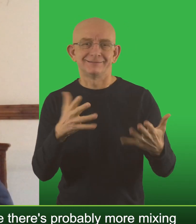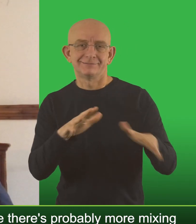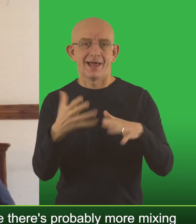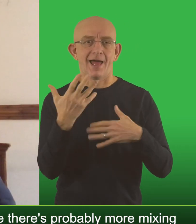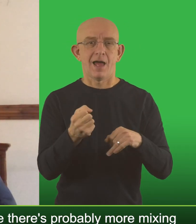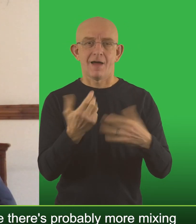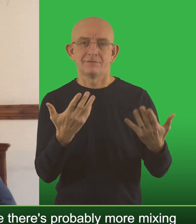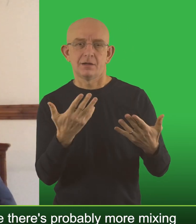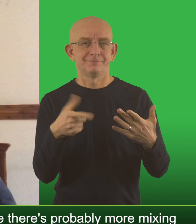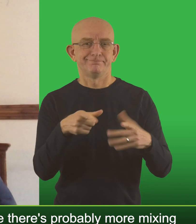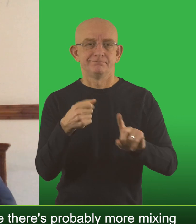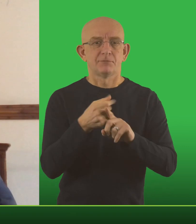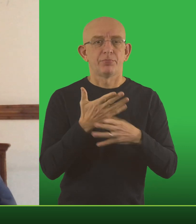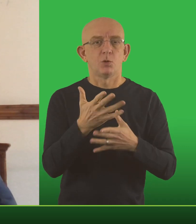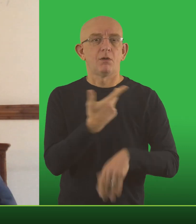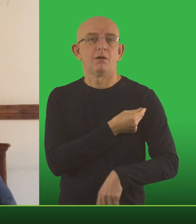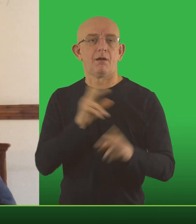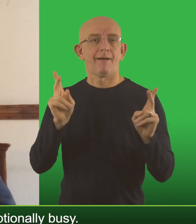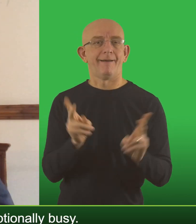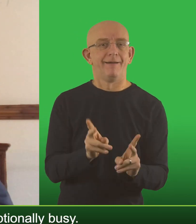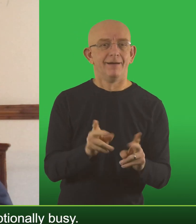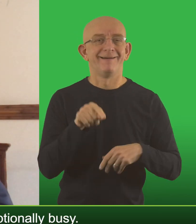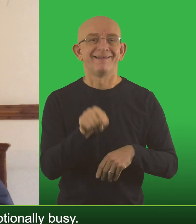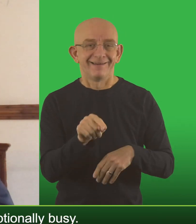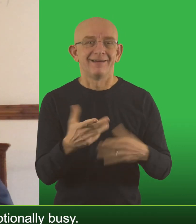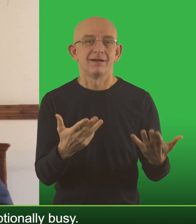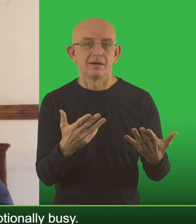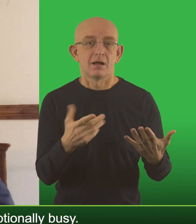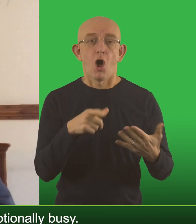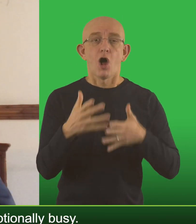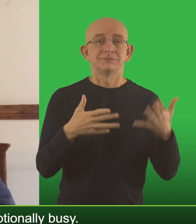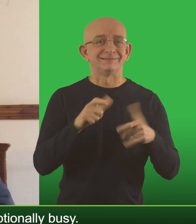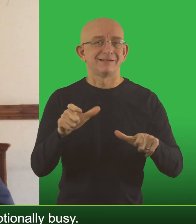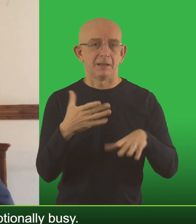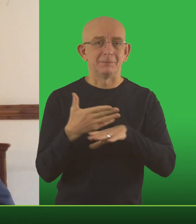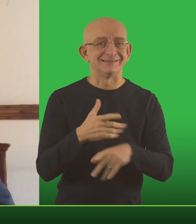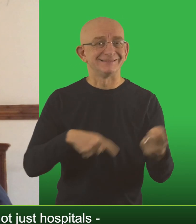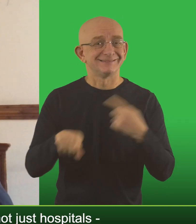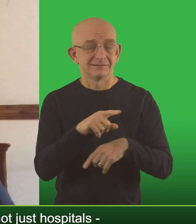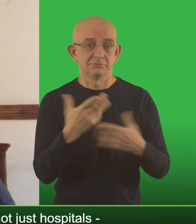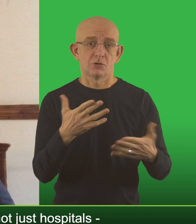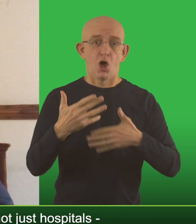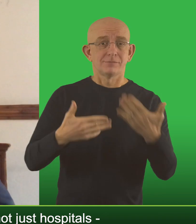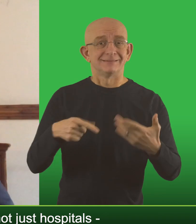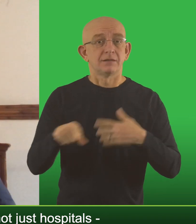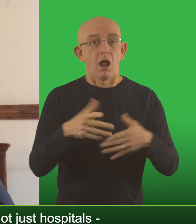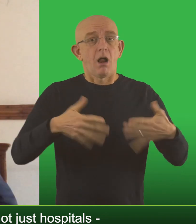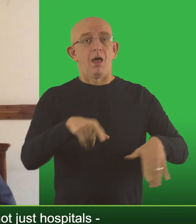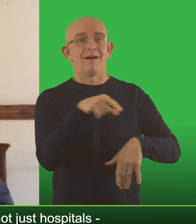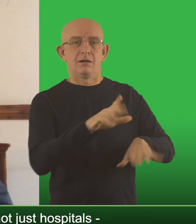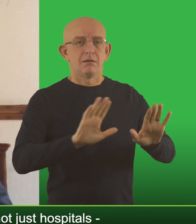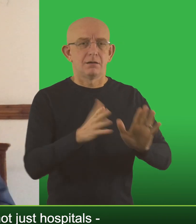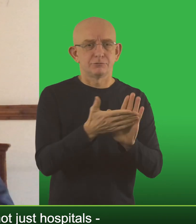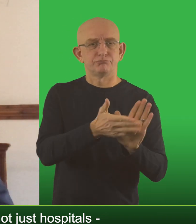that age group and as I said, there's some impact from waning. Hospitals remain exceptionally busy. And I say hospitals, it's not